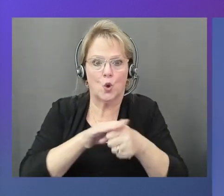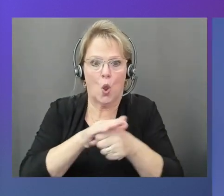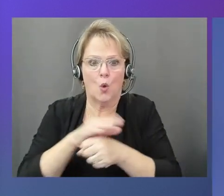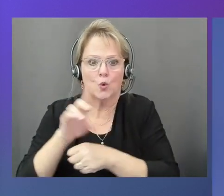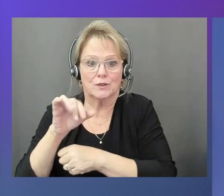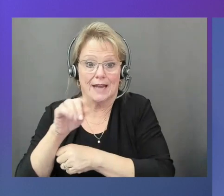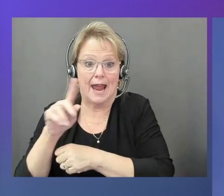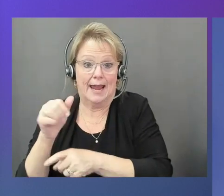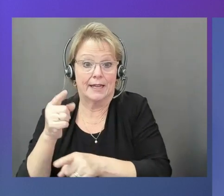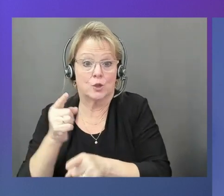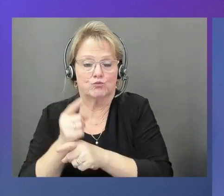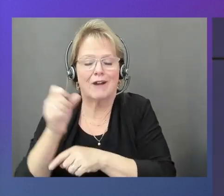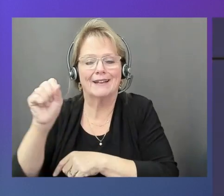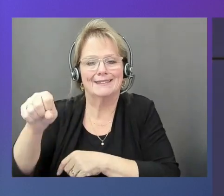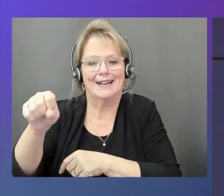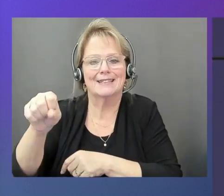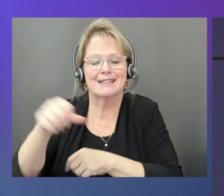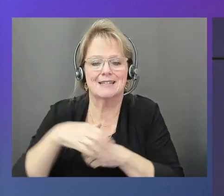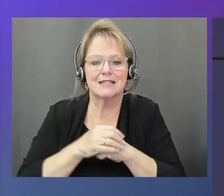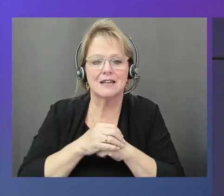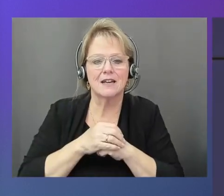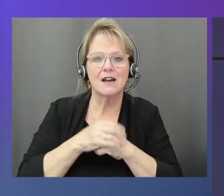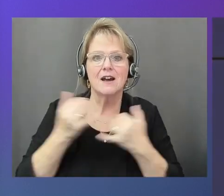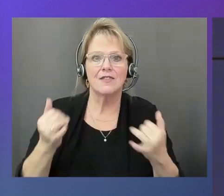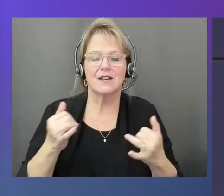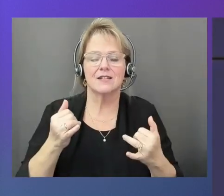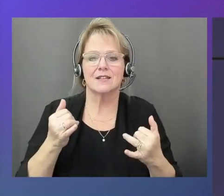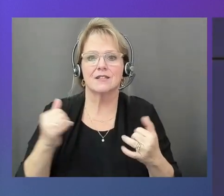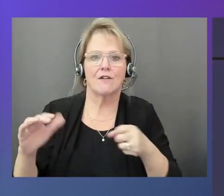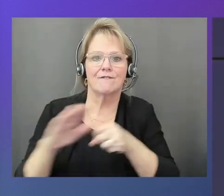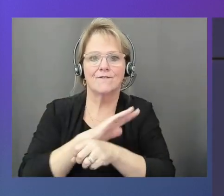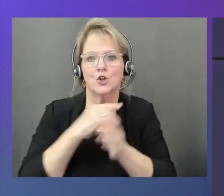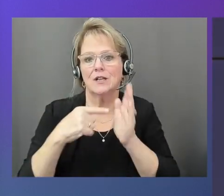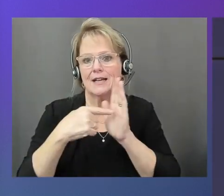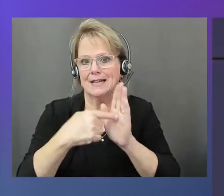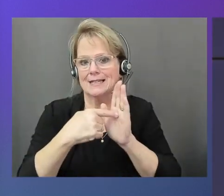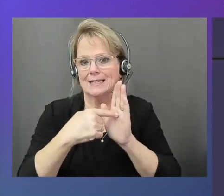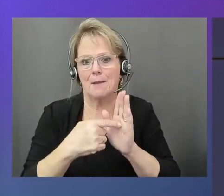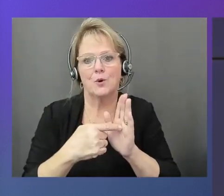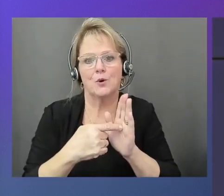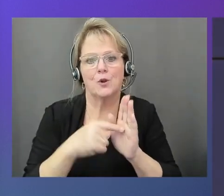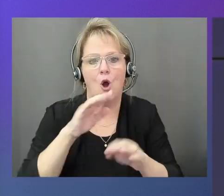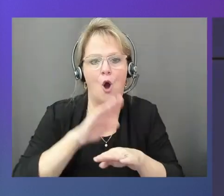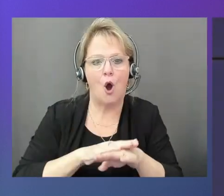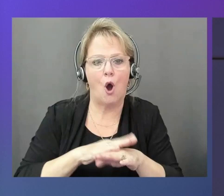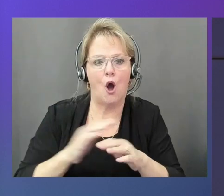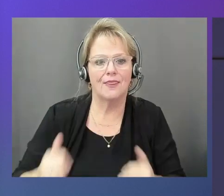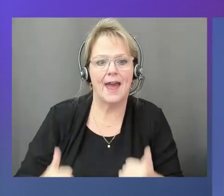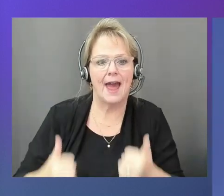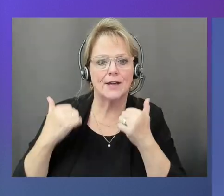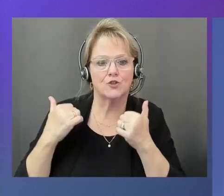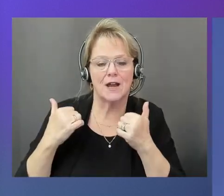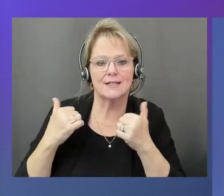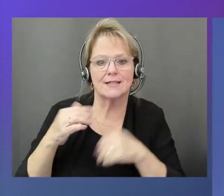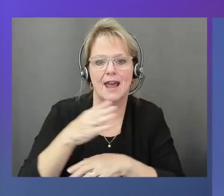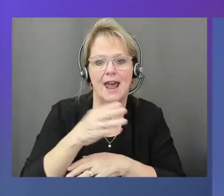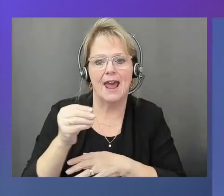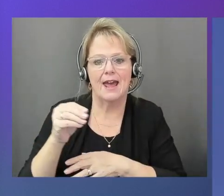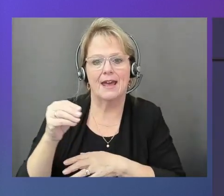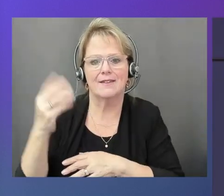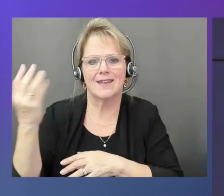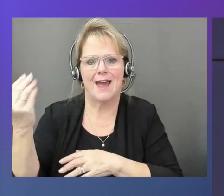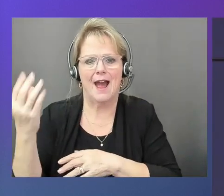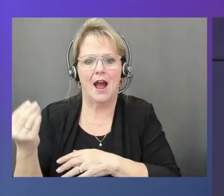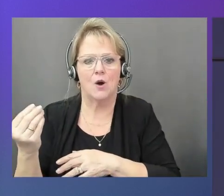example, we have the full training done directly on AWS. Okay. And the Outpost is just running the inference. Then the model gets